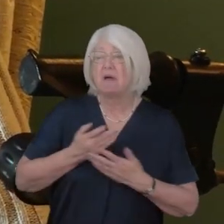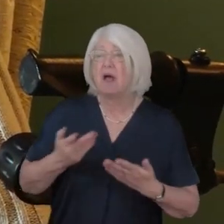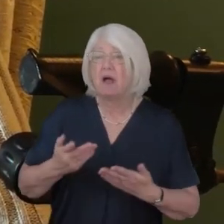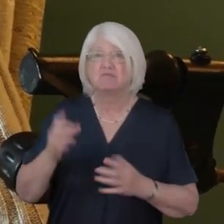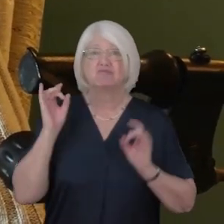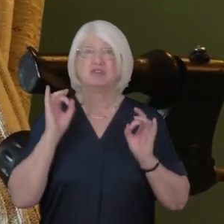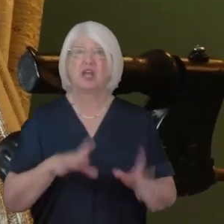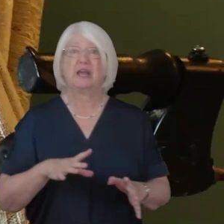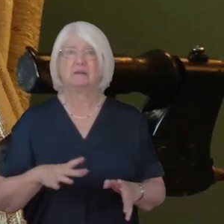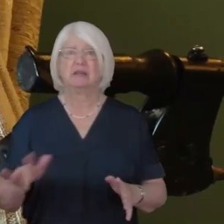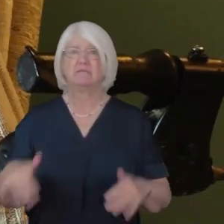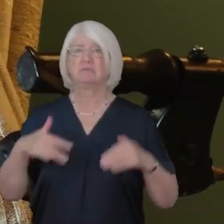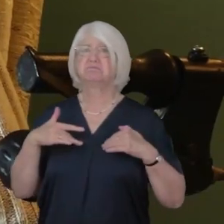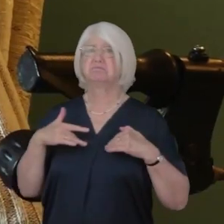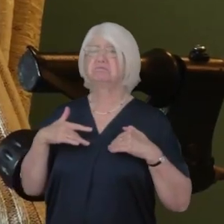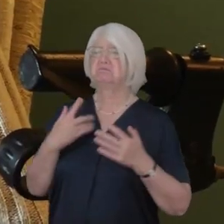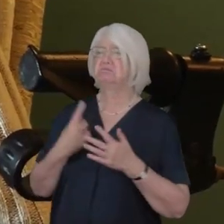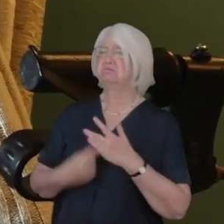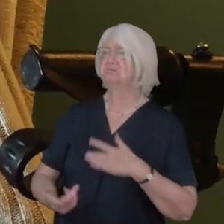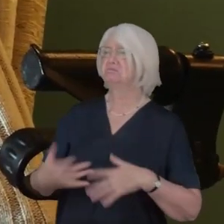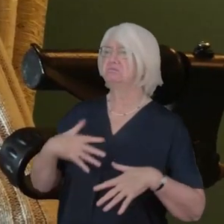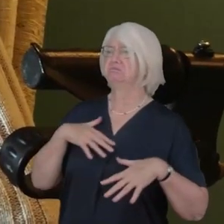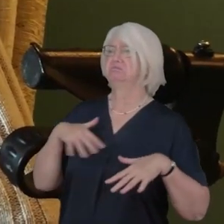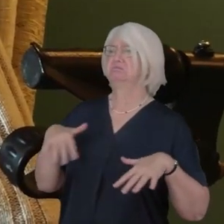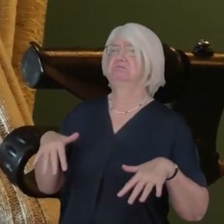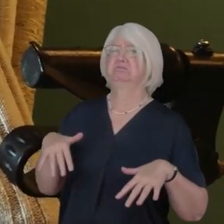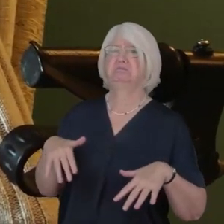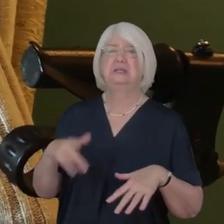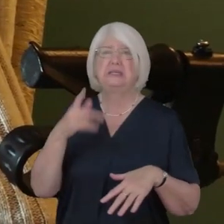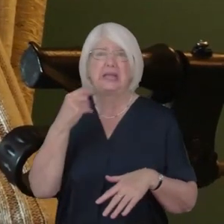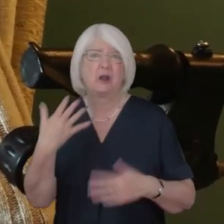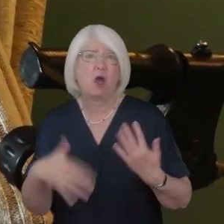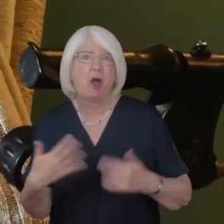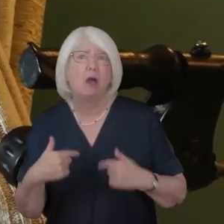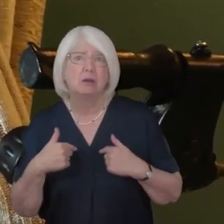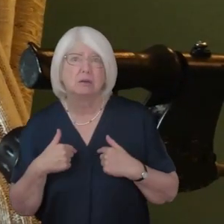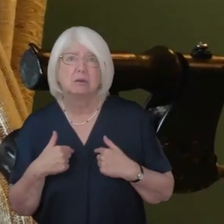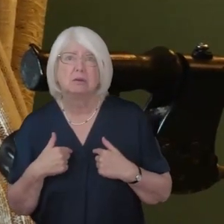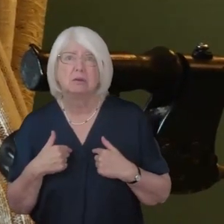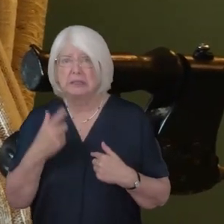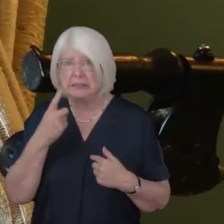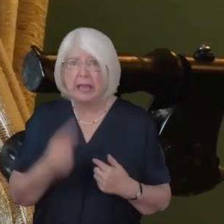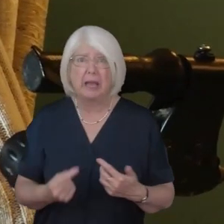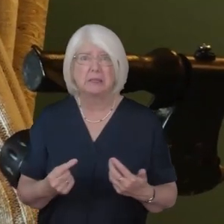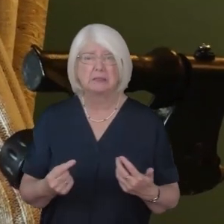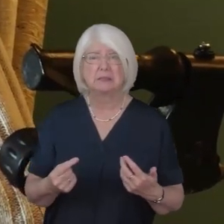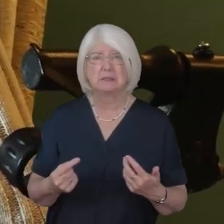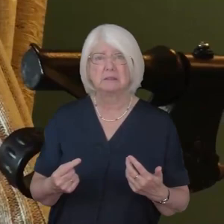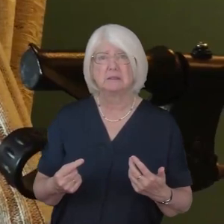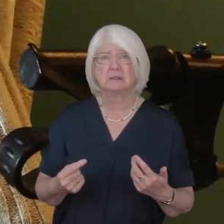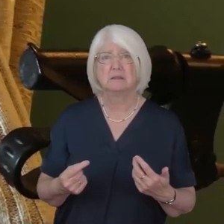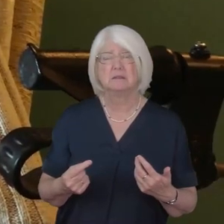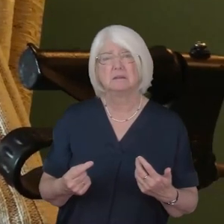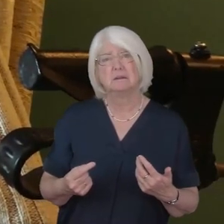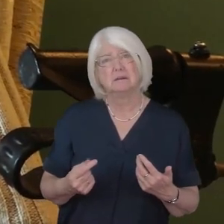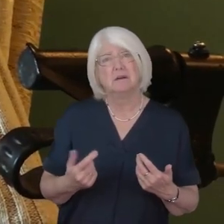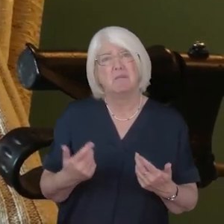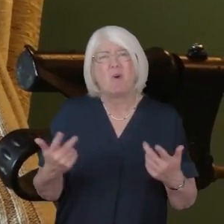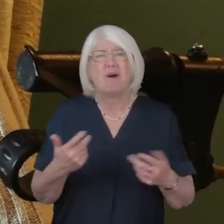What they say to you can hurt More than it was said by a stranger